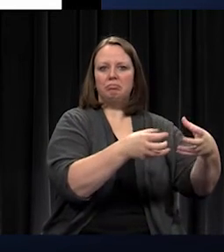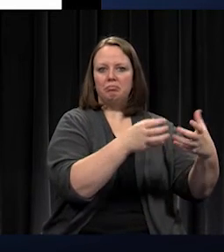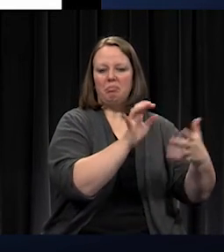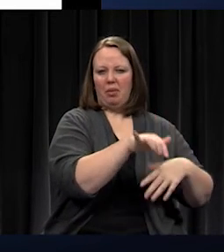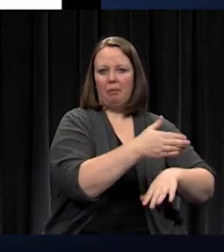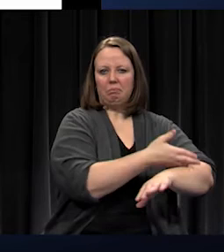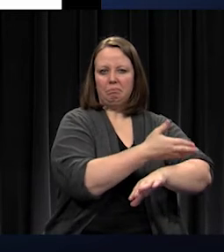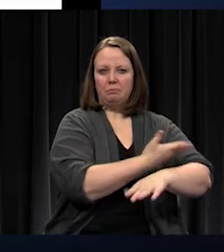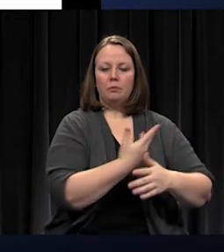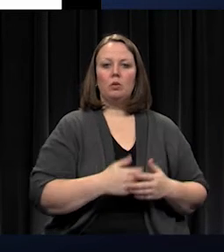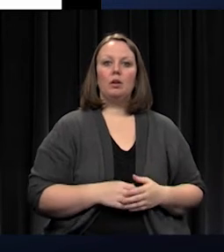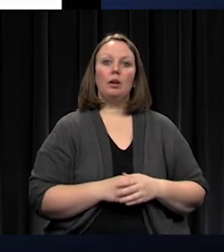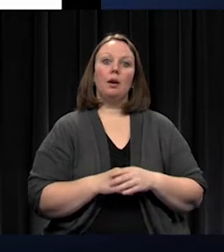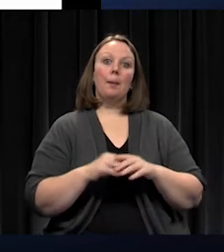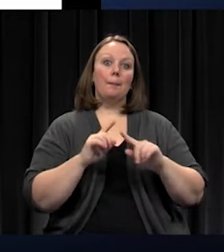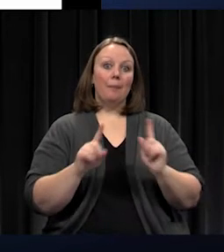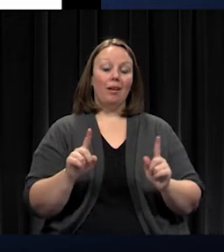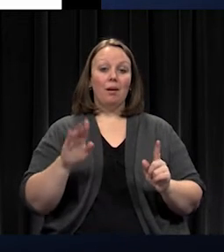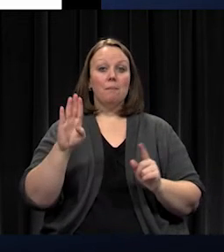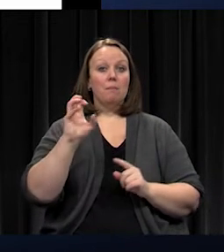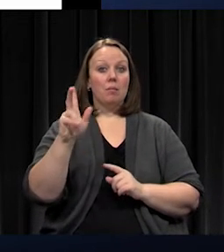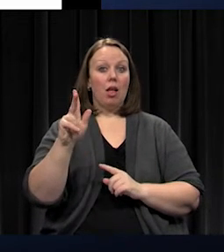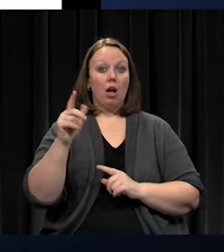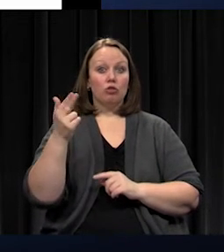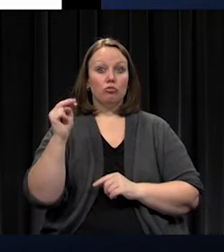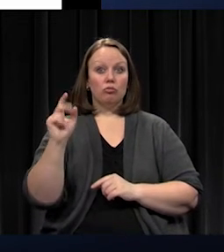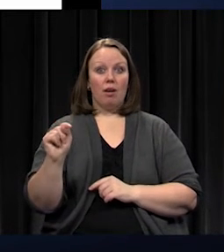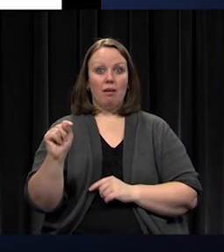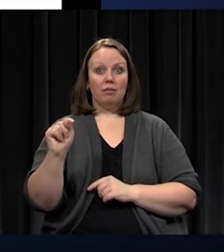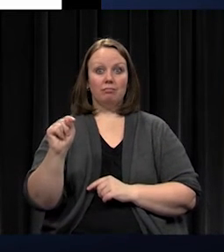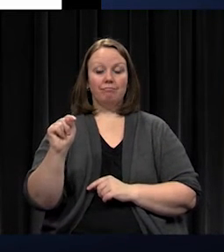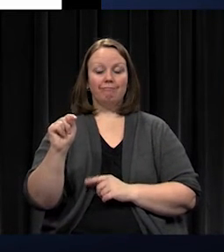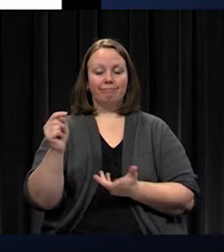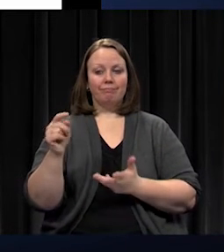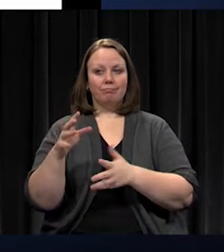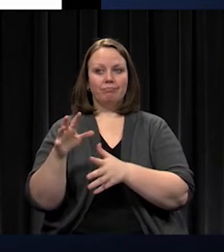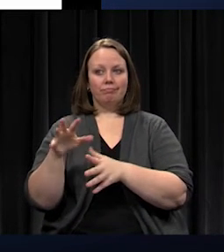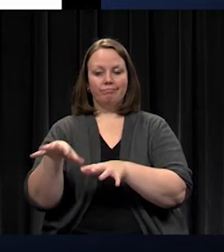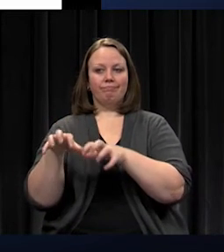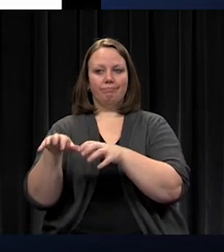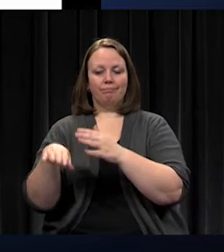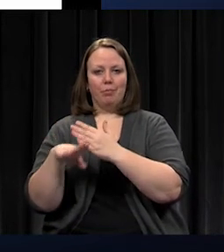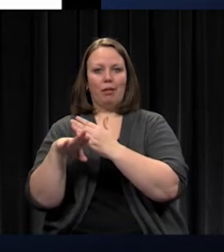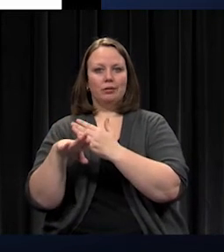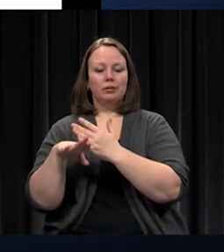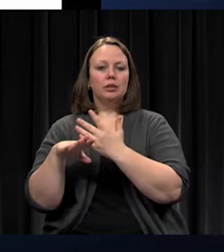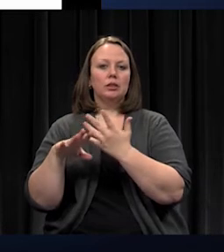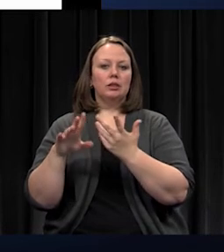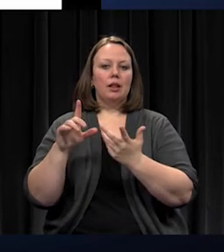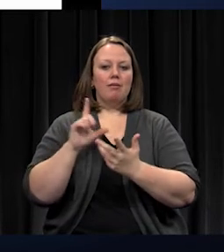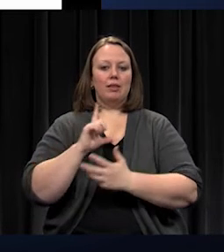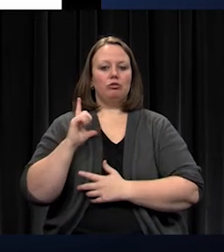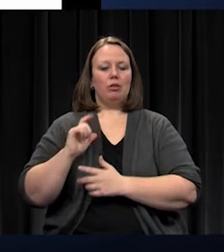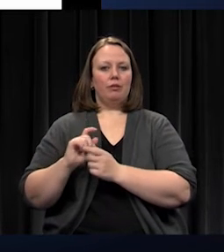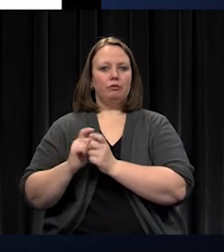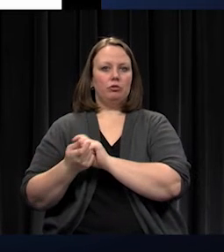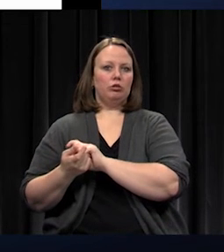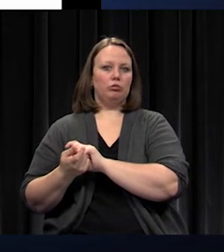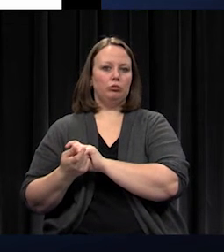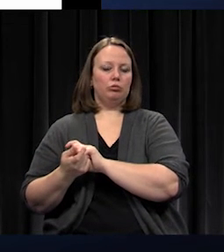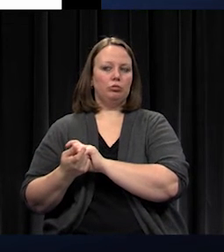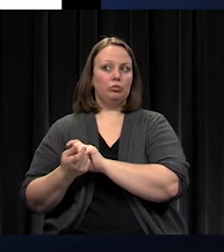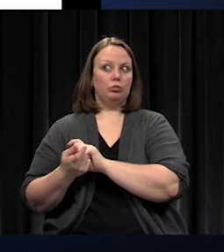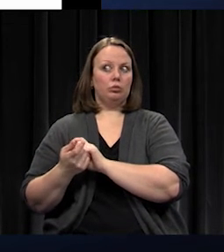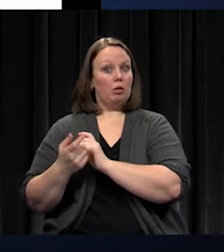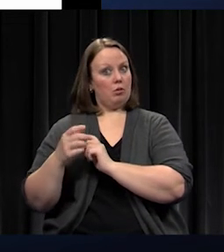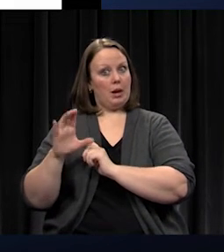that operating piece got frozen up. And some legislative changes were made that suddenly you could actually use that capital